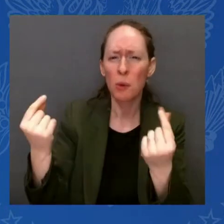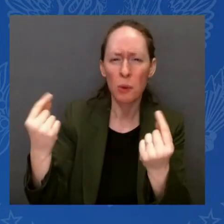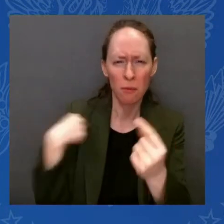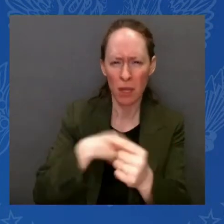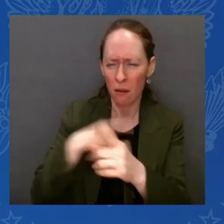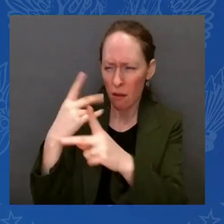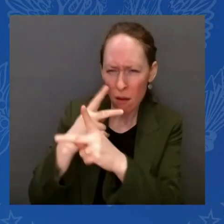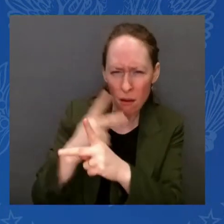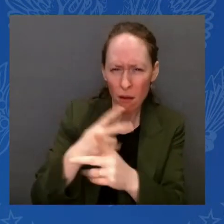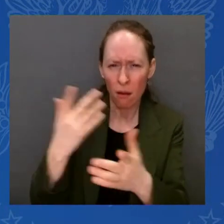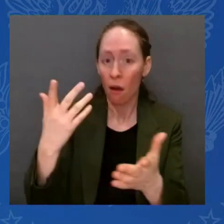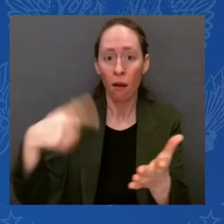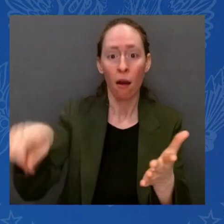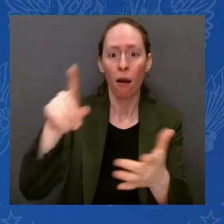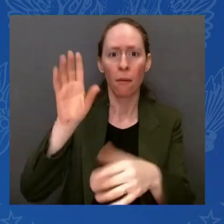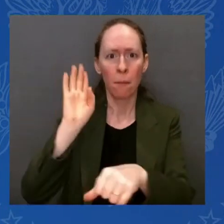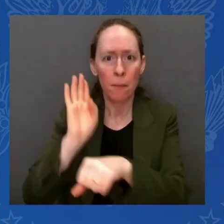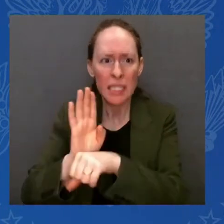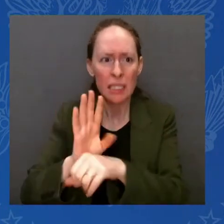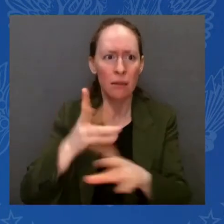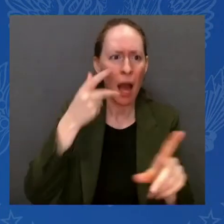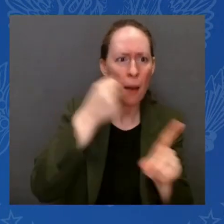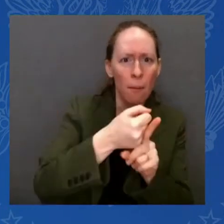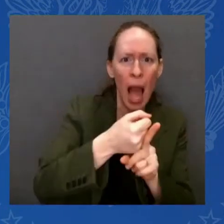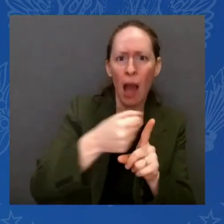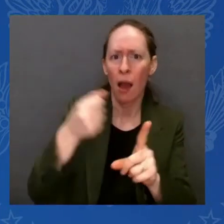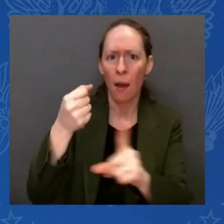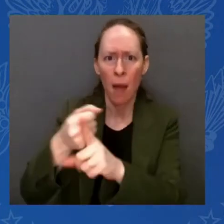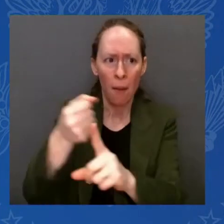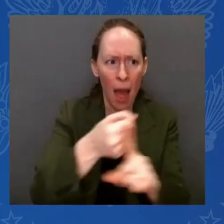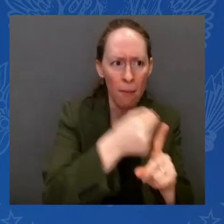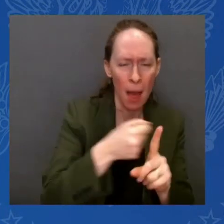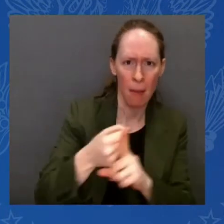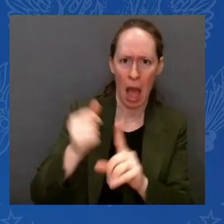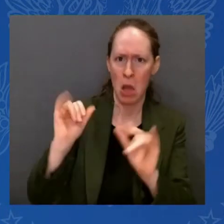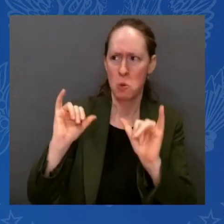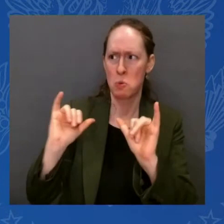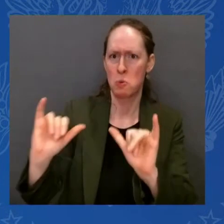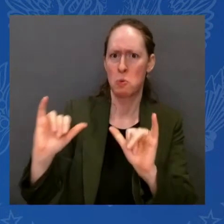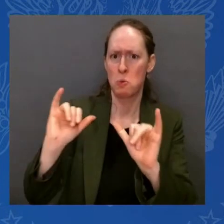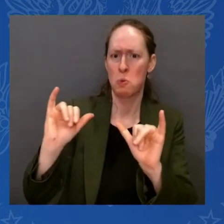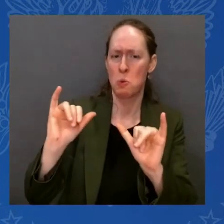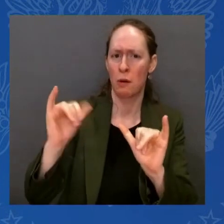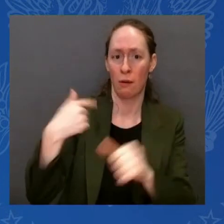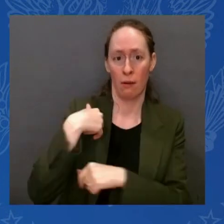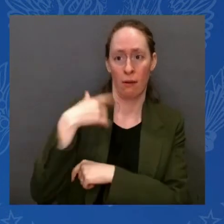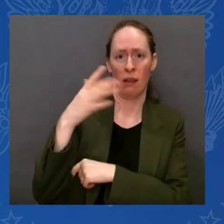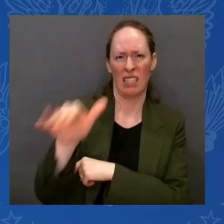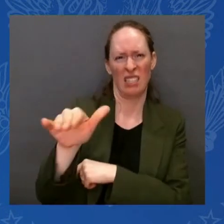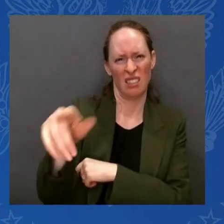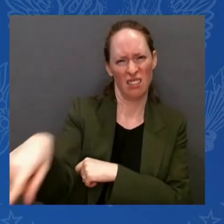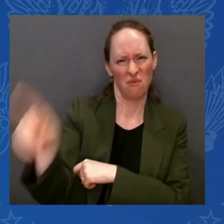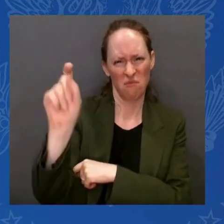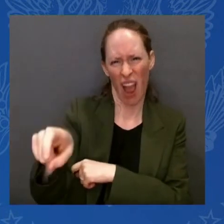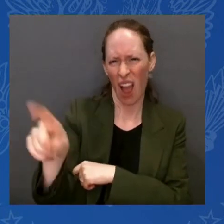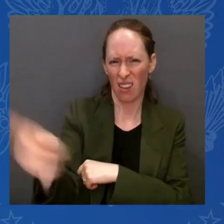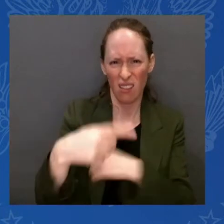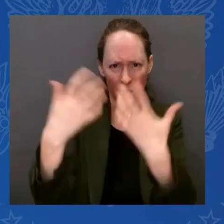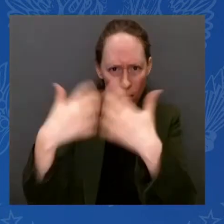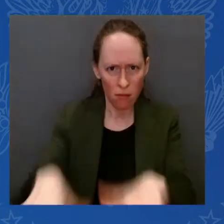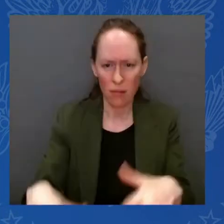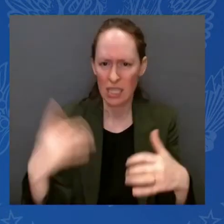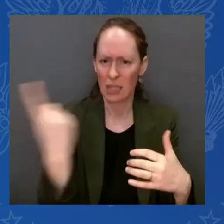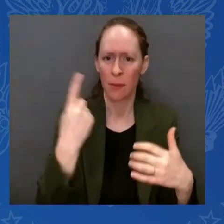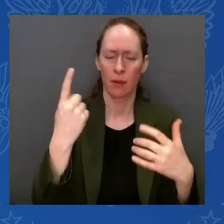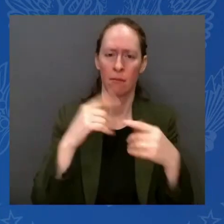I instructed my team to act quickly to protect these interests. And they've done that. They've done that. On Friday, the